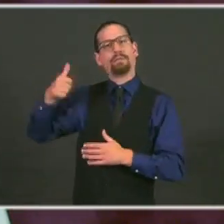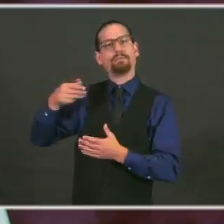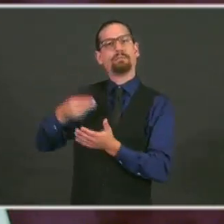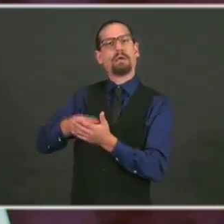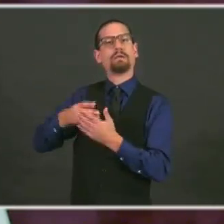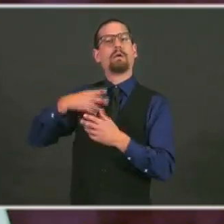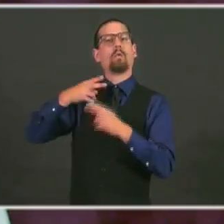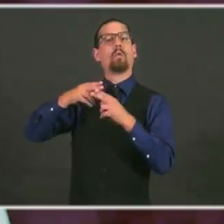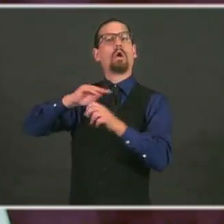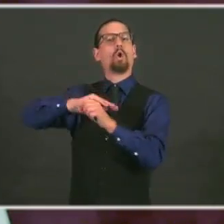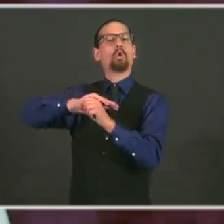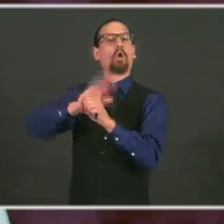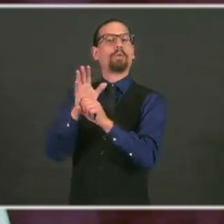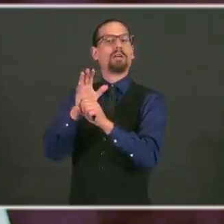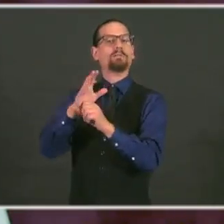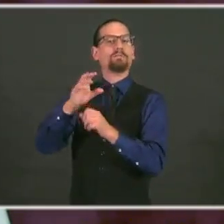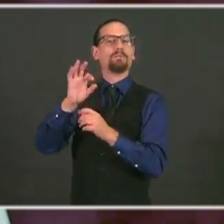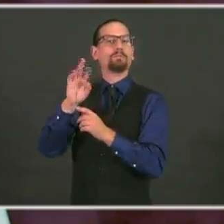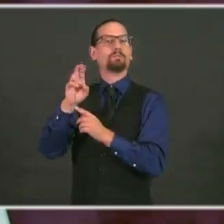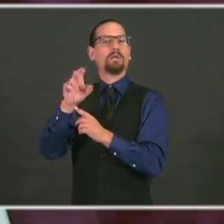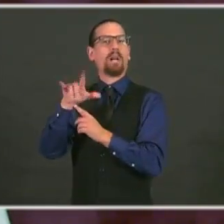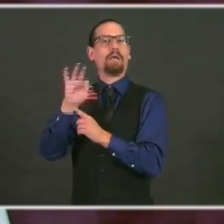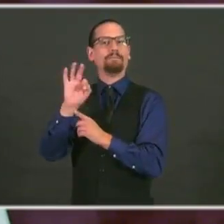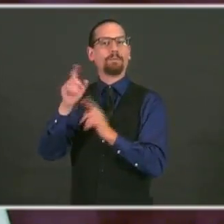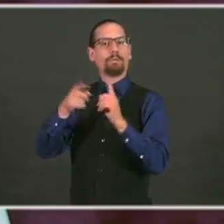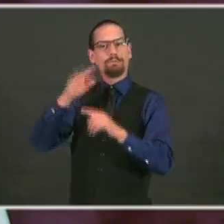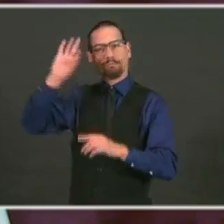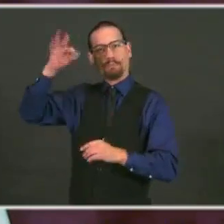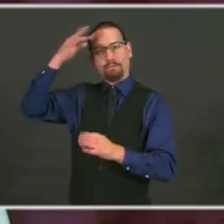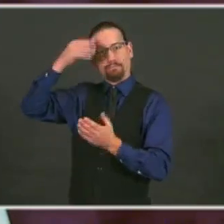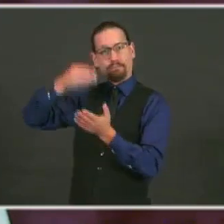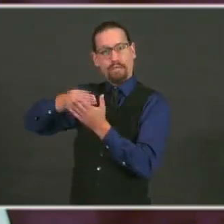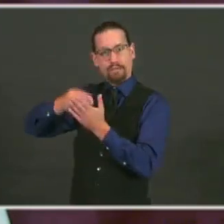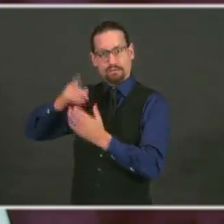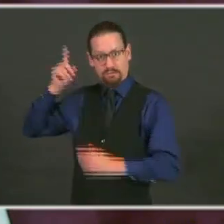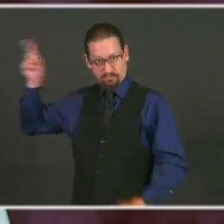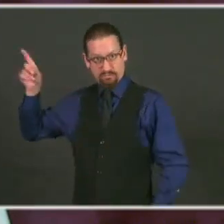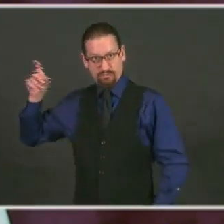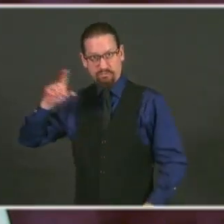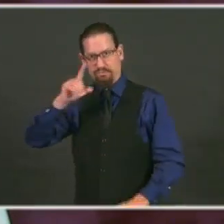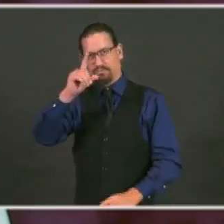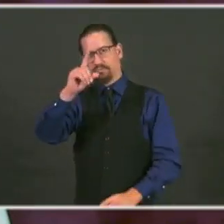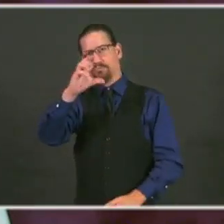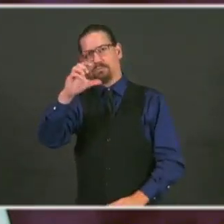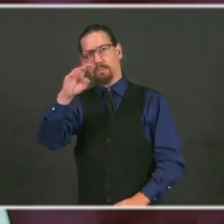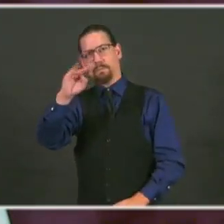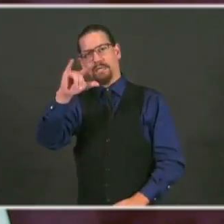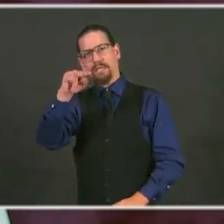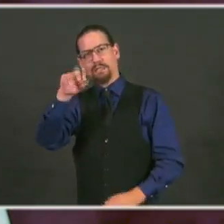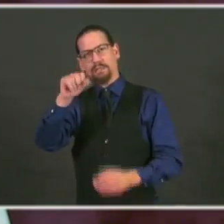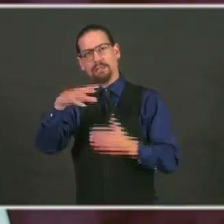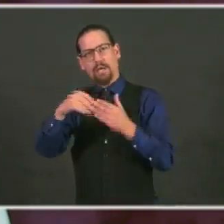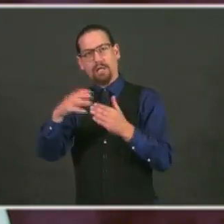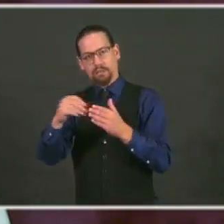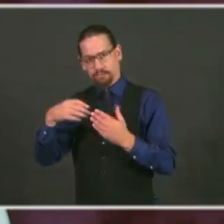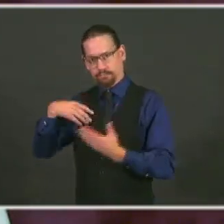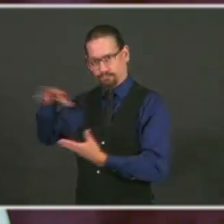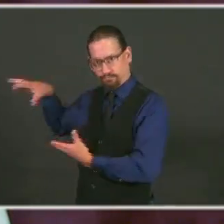economy and businesses, and half of that is through this Restore RI grant program.